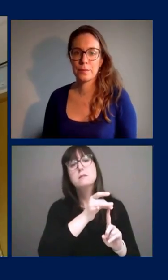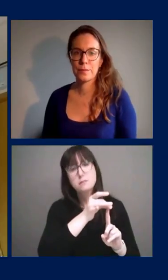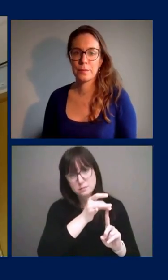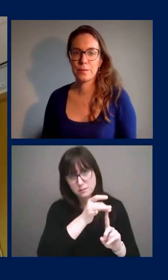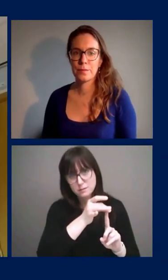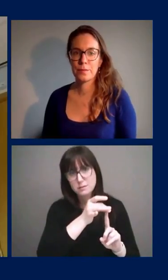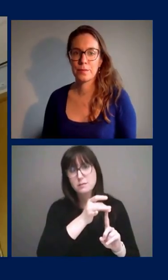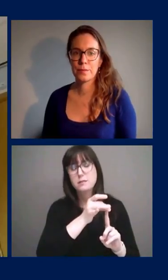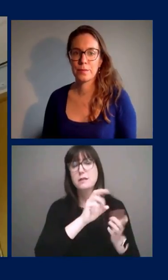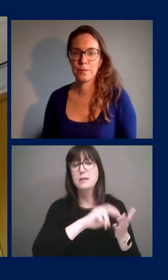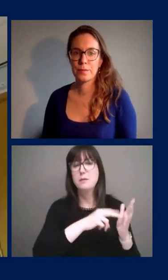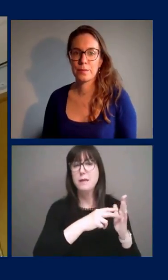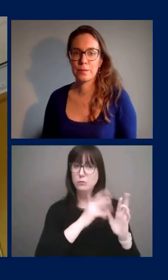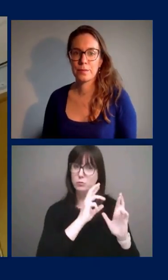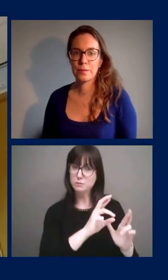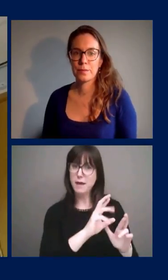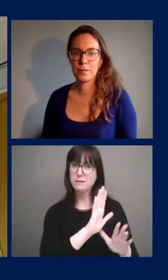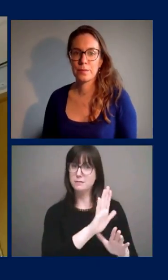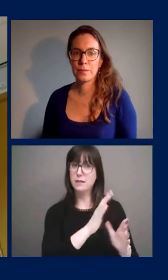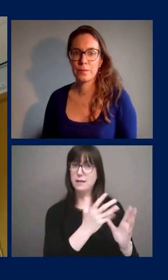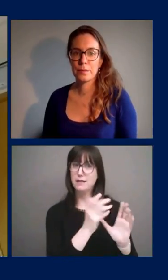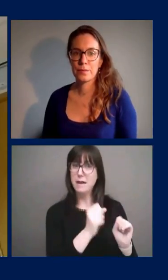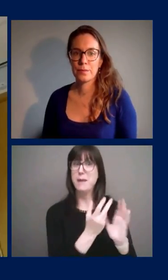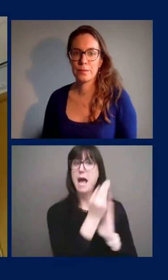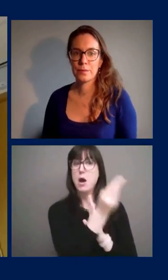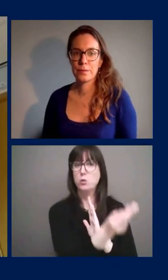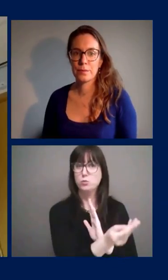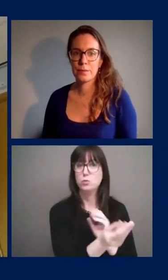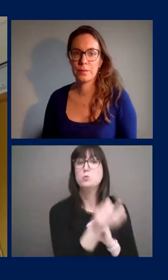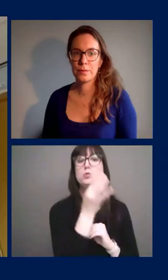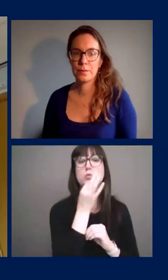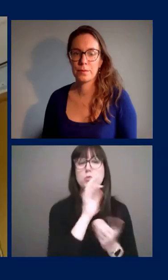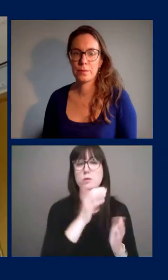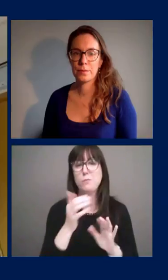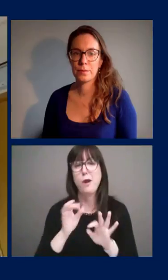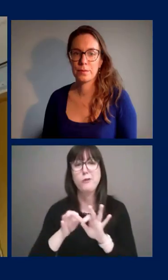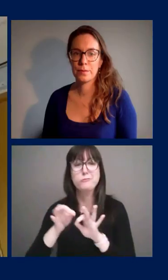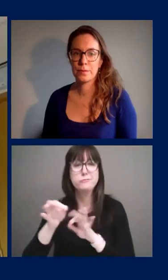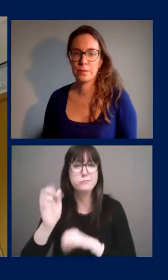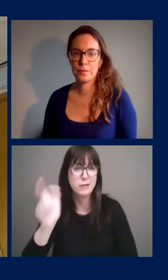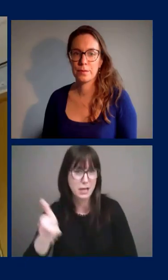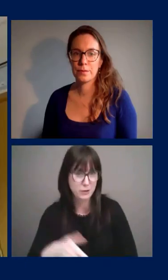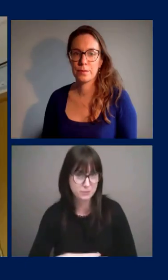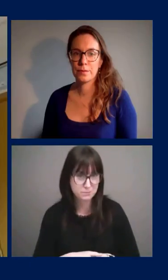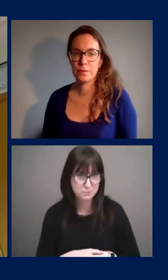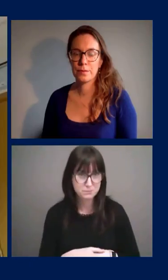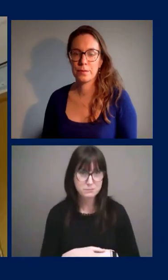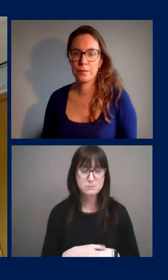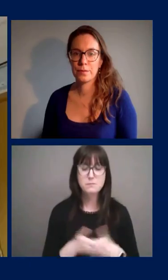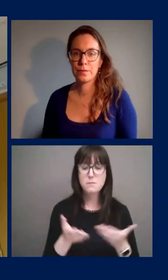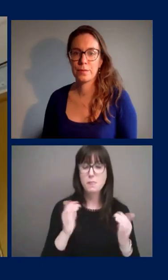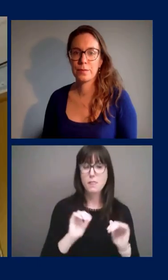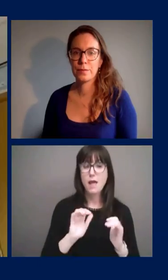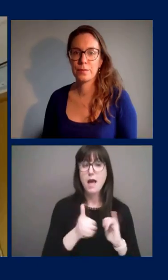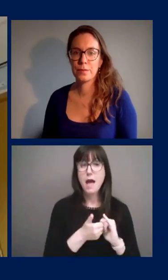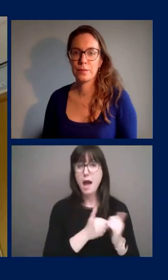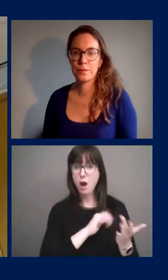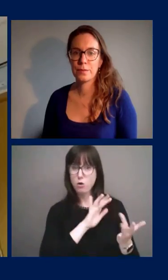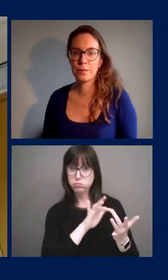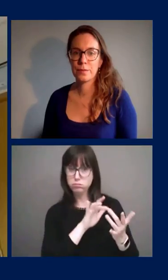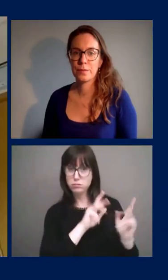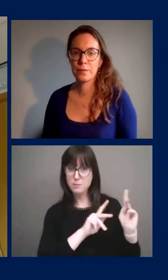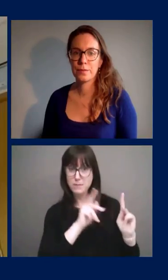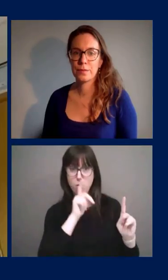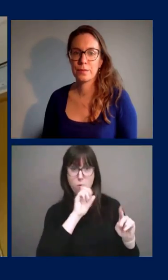and about again sooner rather than later um the other pieces of how we're checking in on people who are over 70